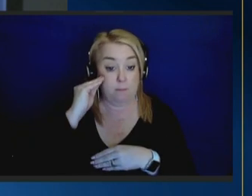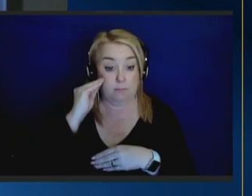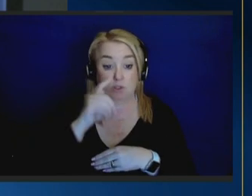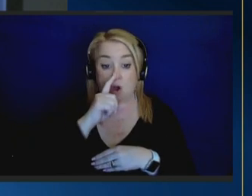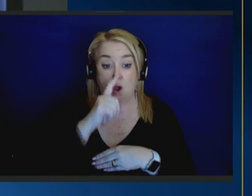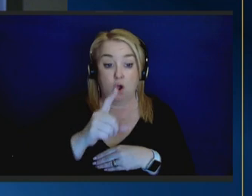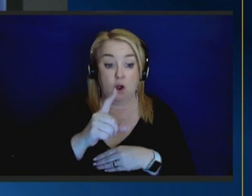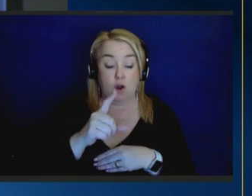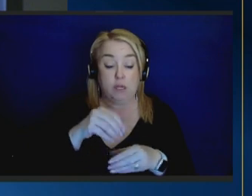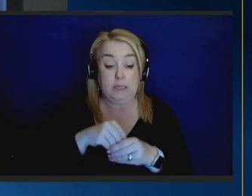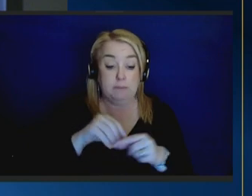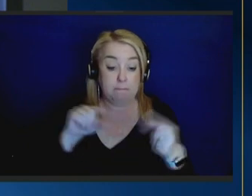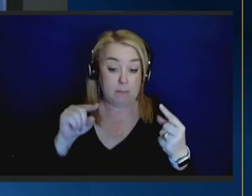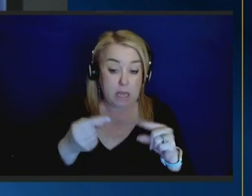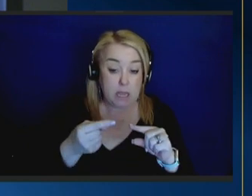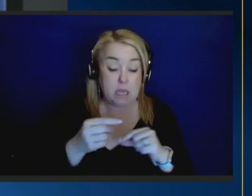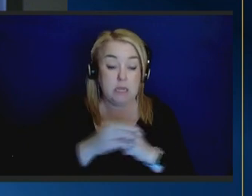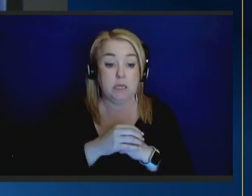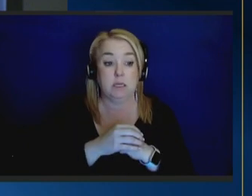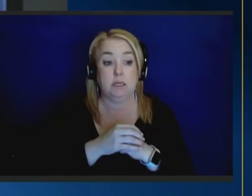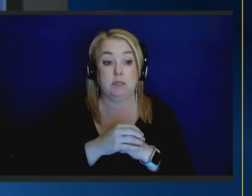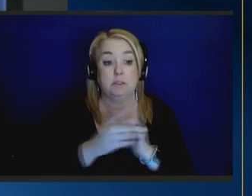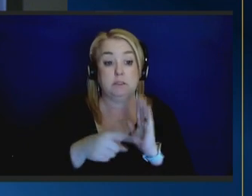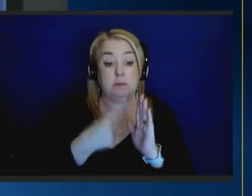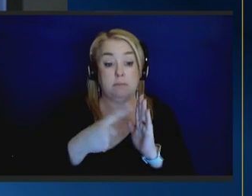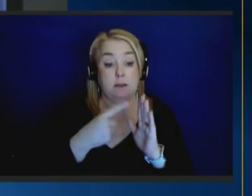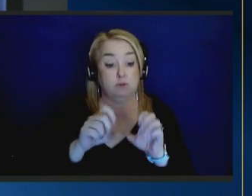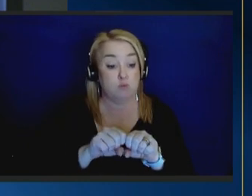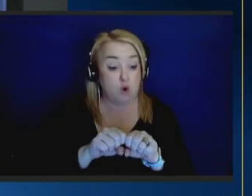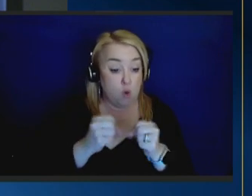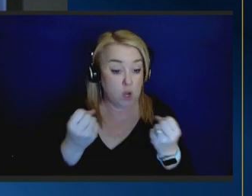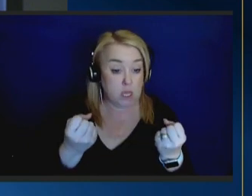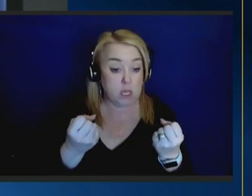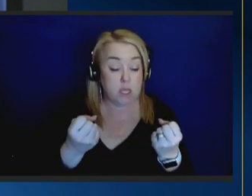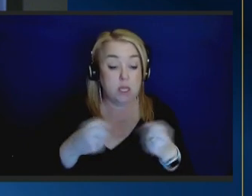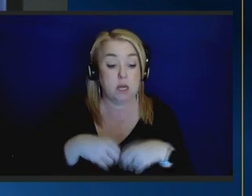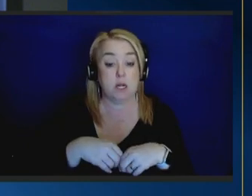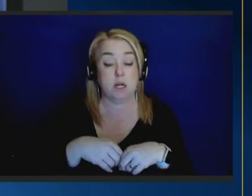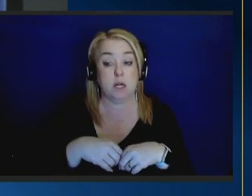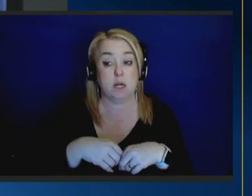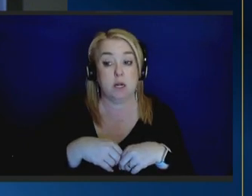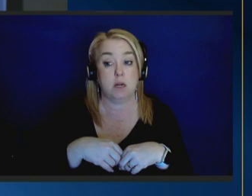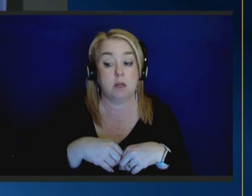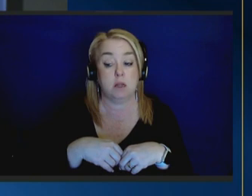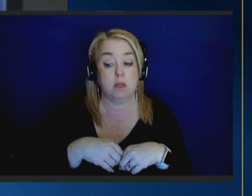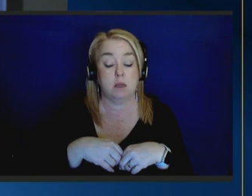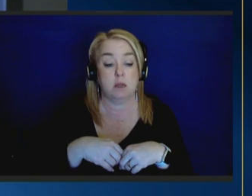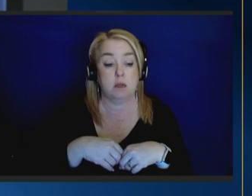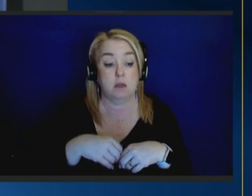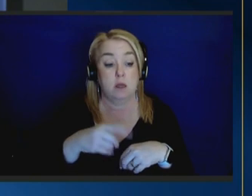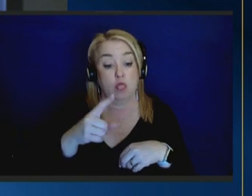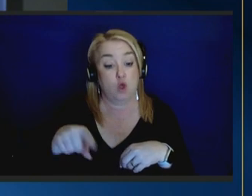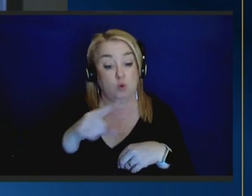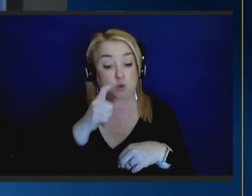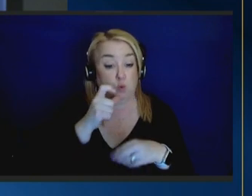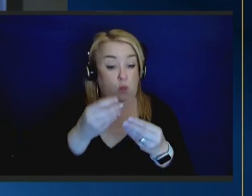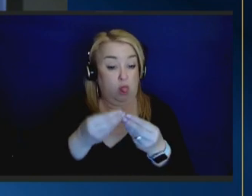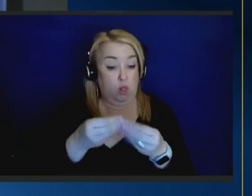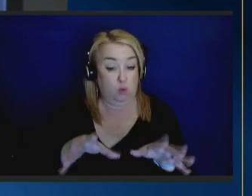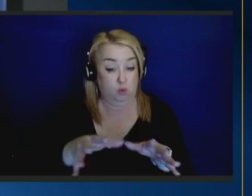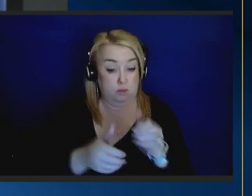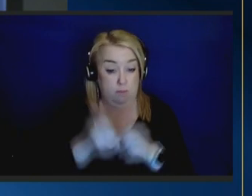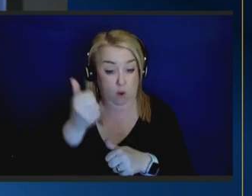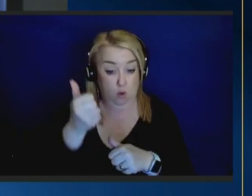pain sometimes broken or breaking up and the ones who lose most oftentimes are the